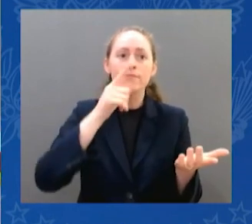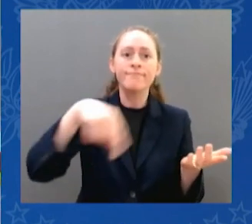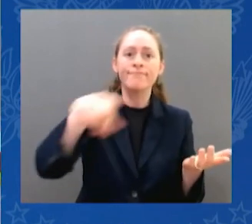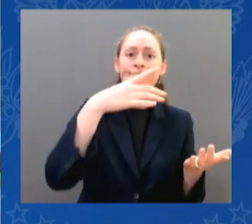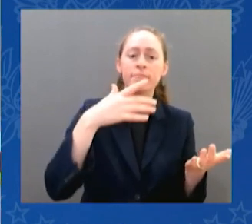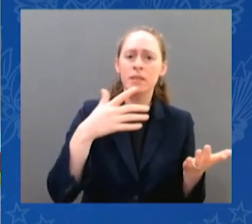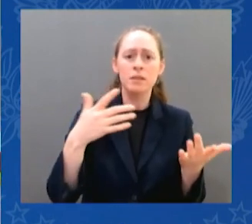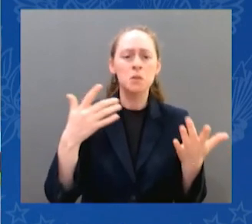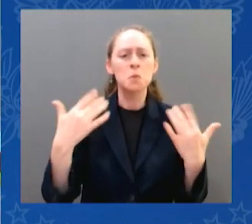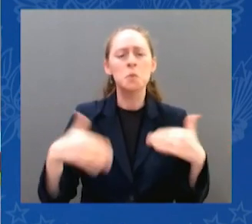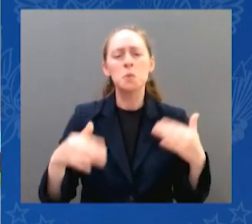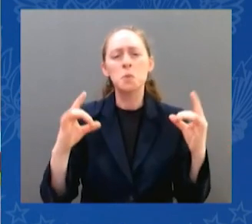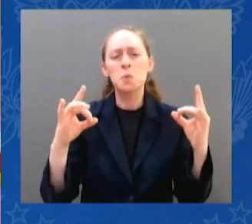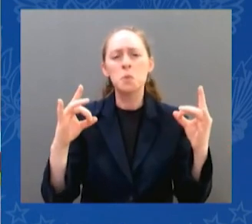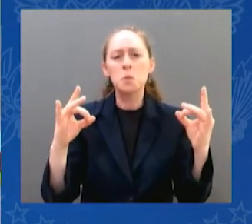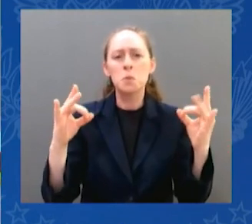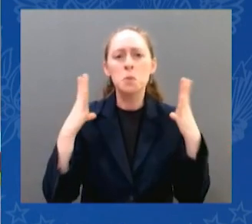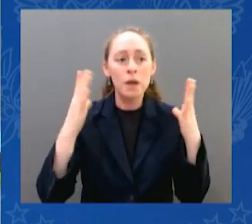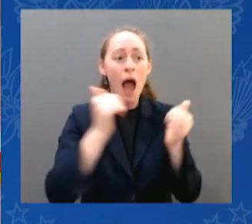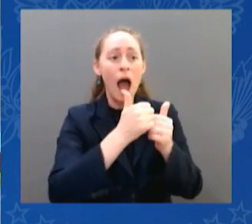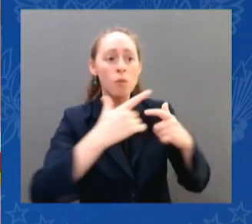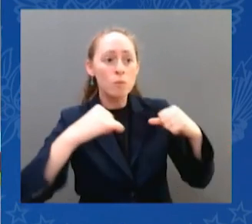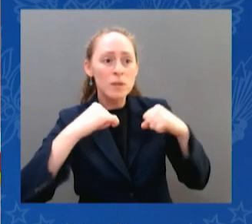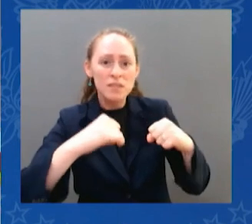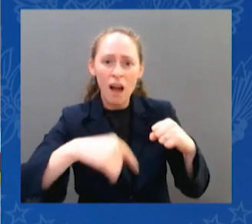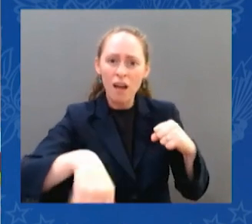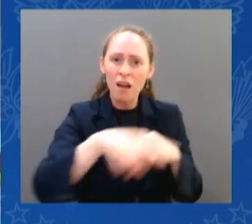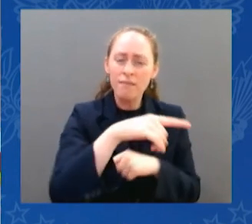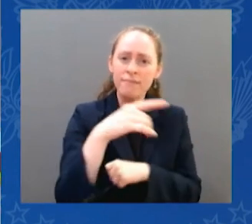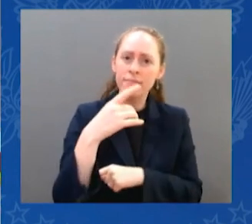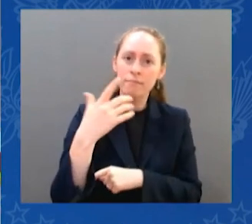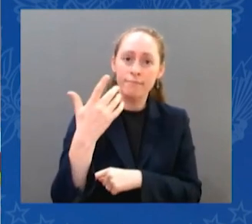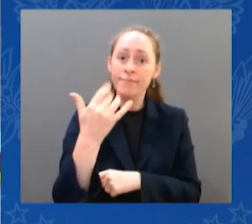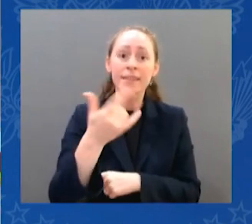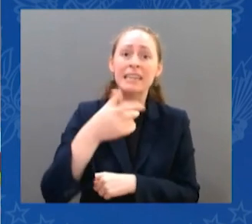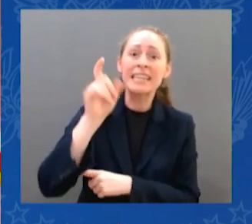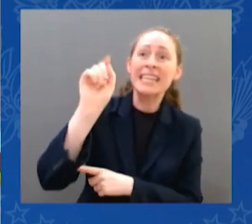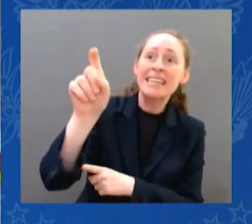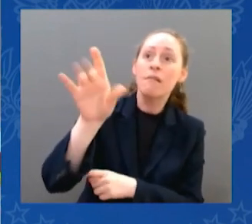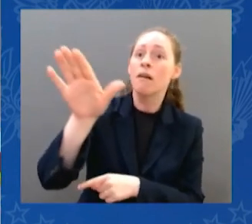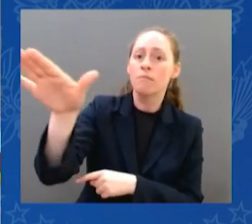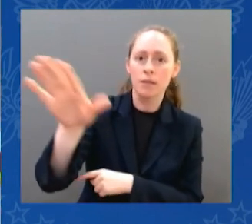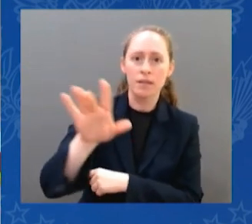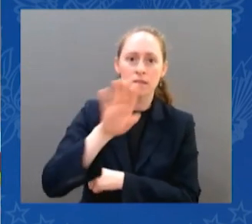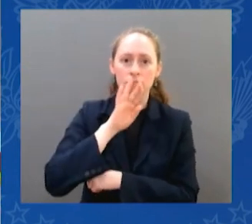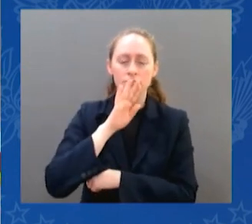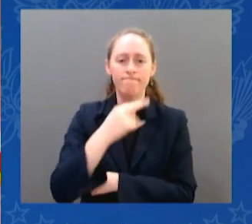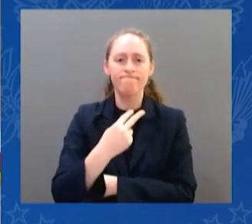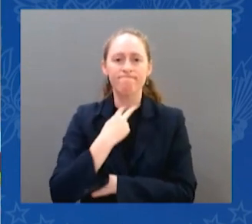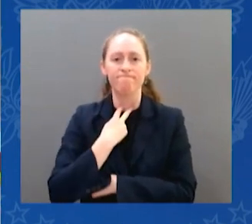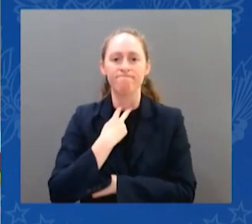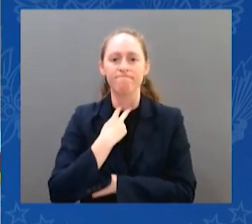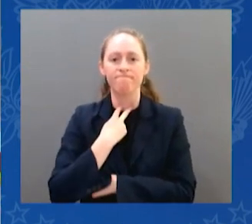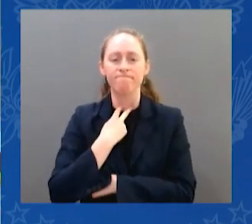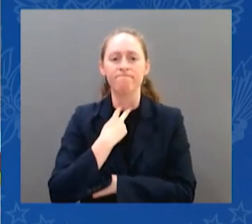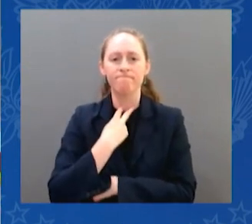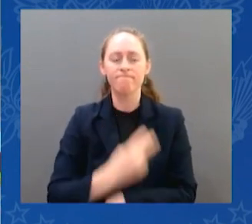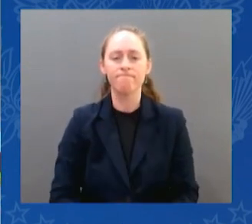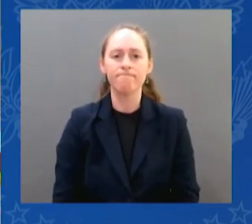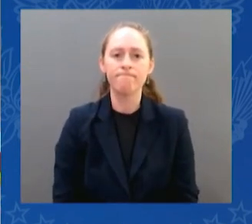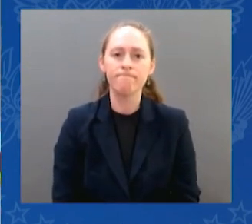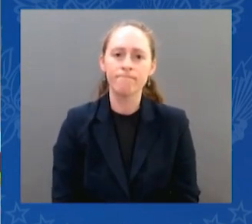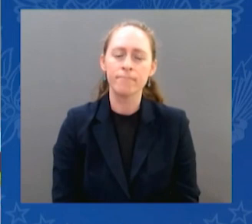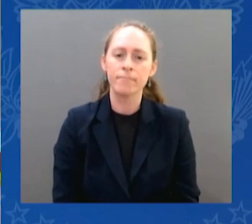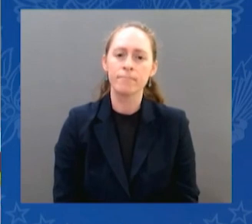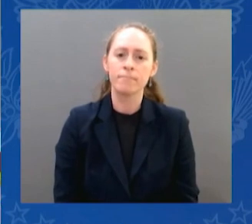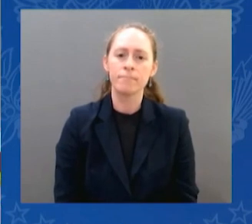focused on yet beyond the fundamental right of a woman to be able to choose. And so, I just think that, as you pointed